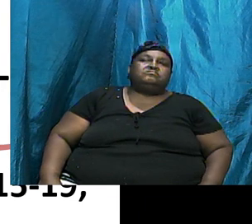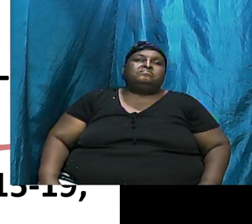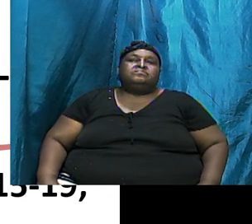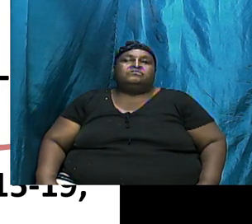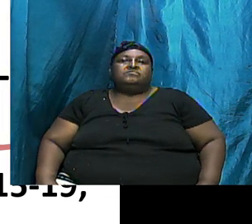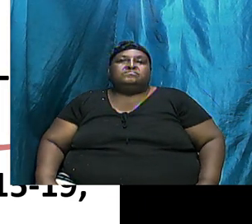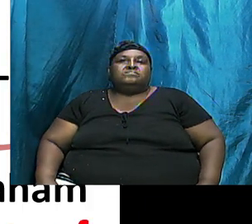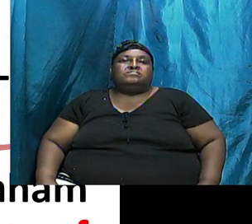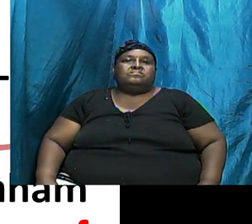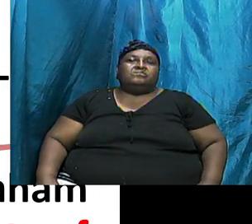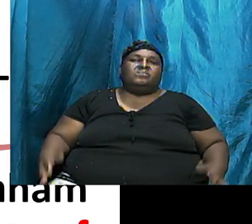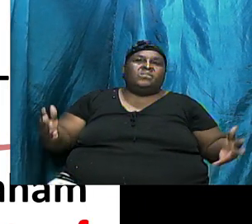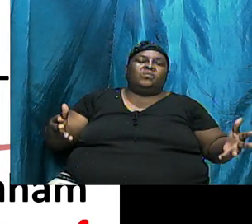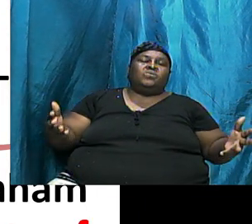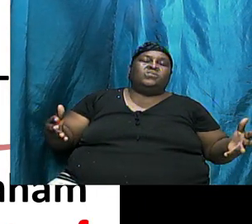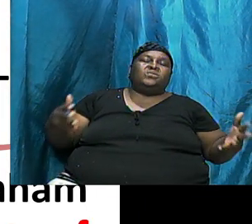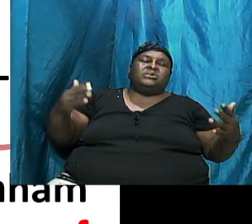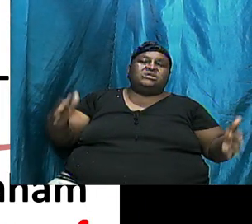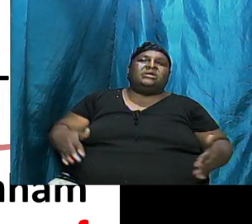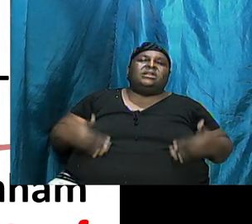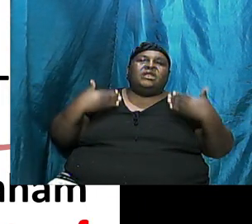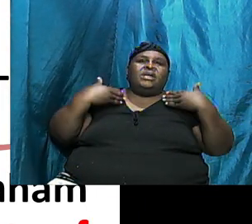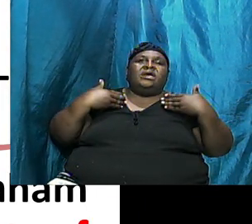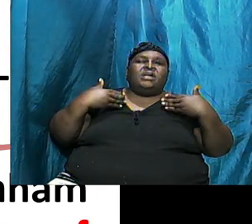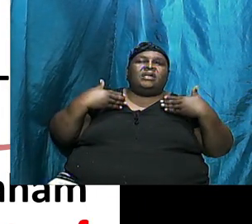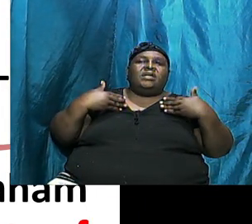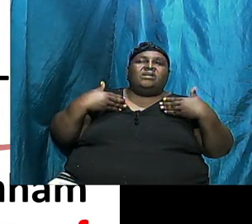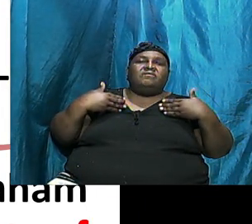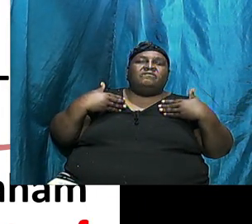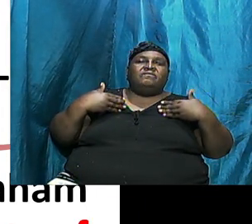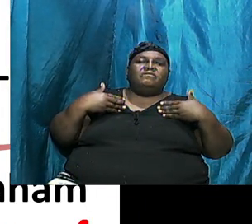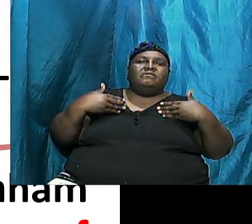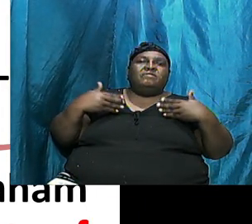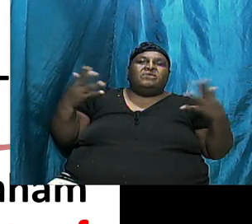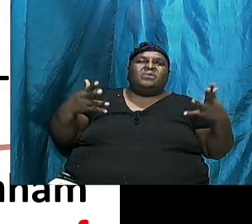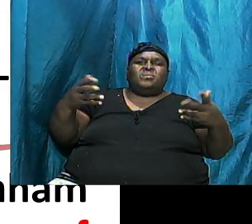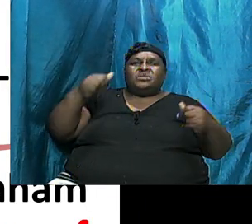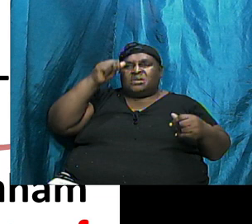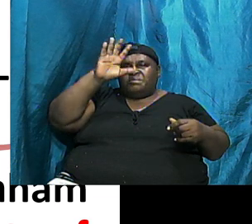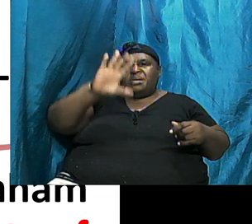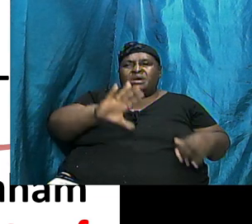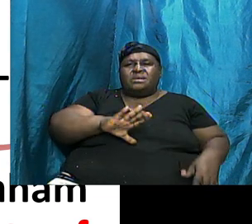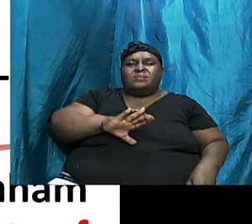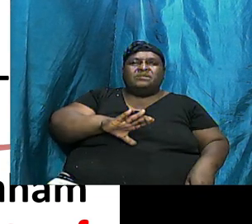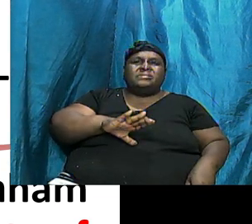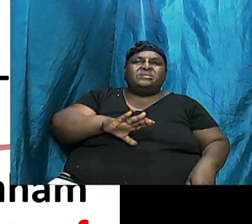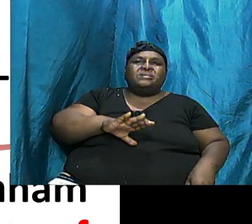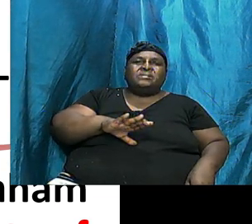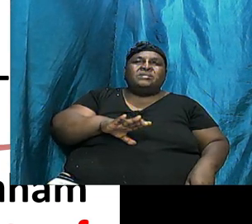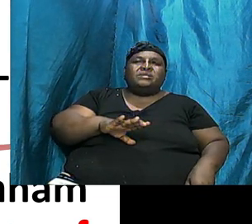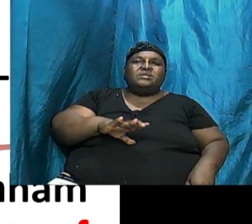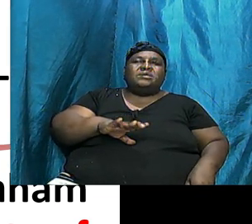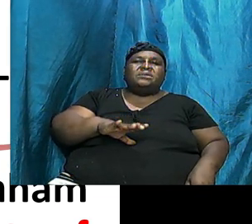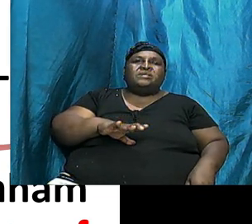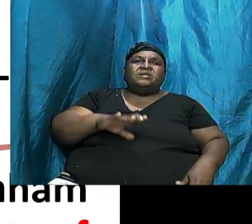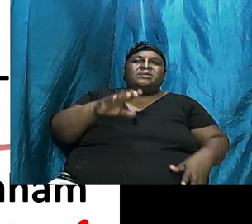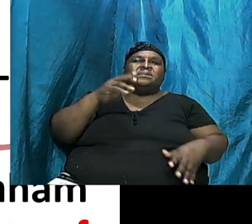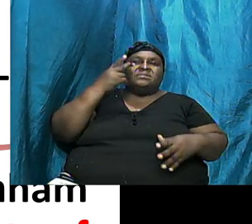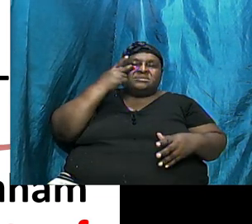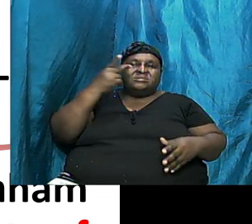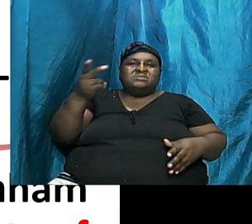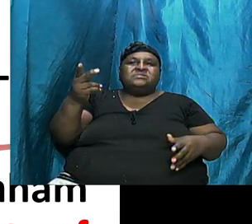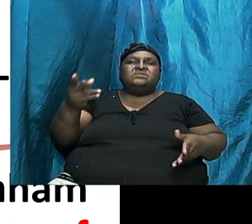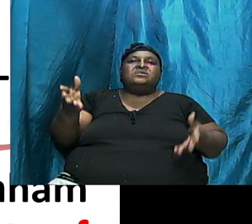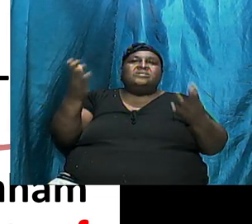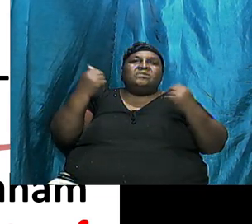What A Life What A Survey What A Man And Abraham What We See Coming